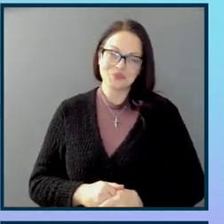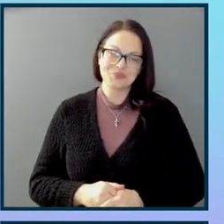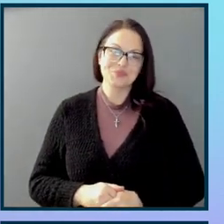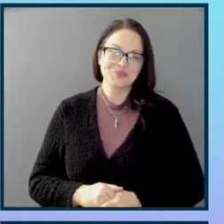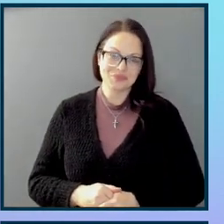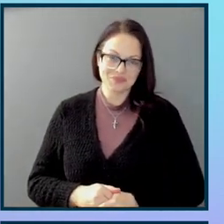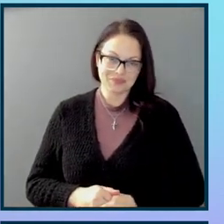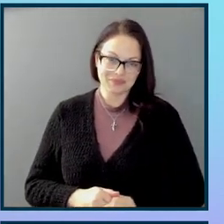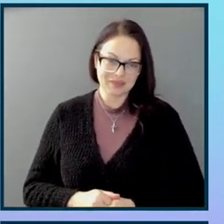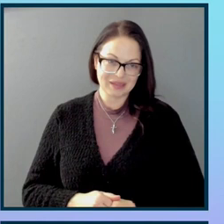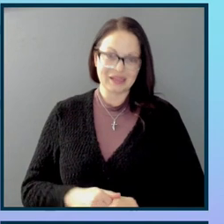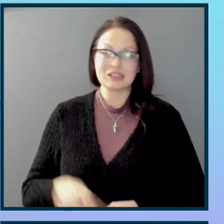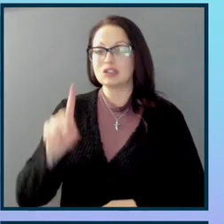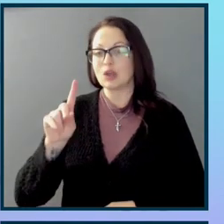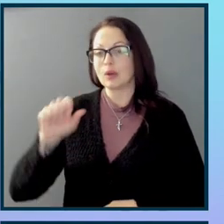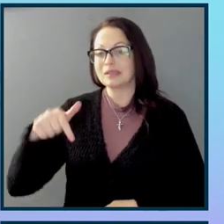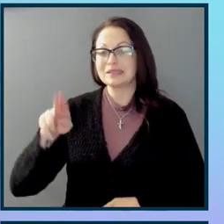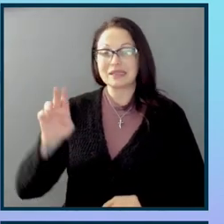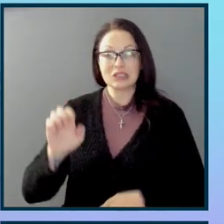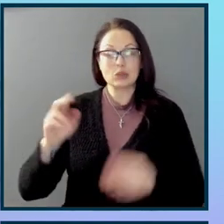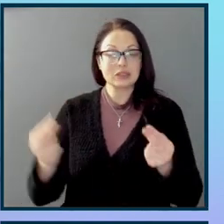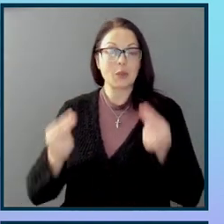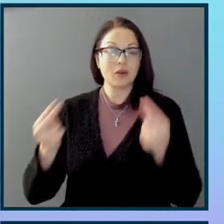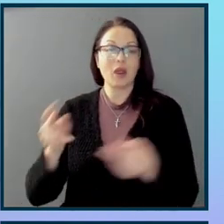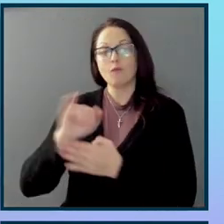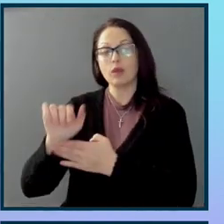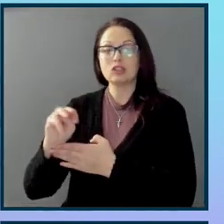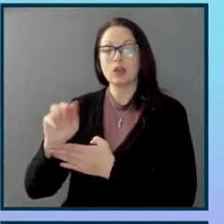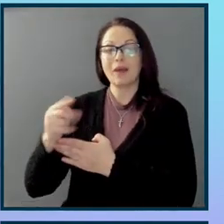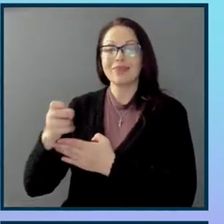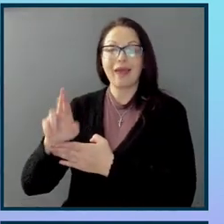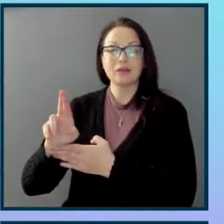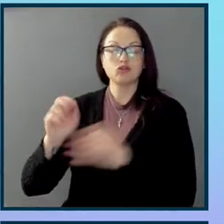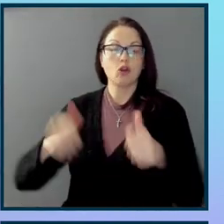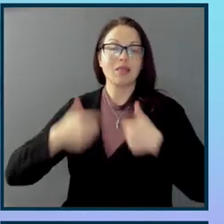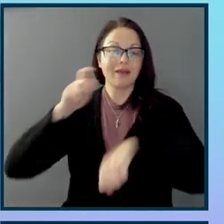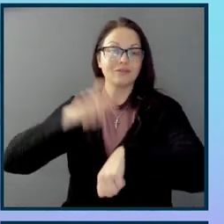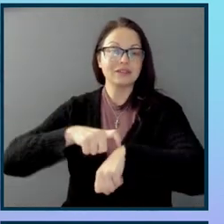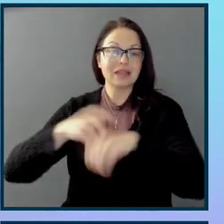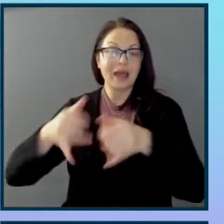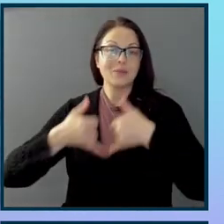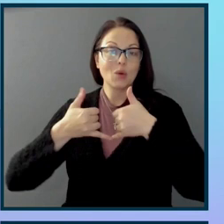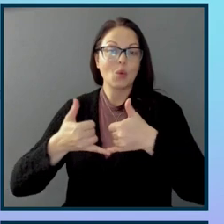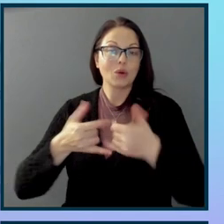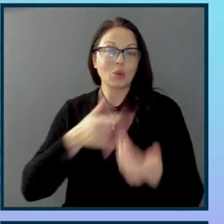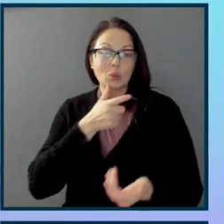ado, DQ's nominees for the Jim Thatcher Lifetime Award are